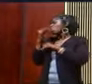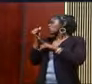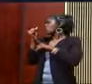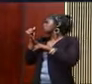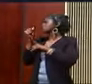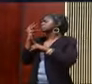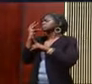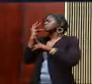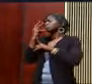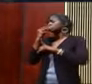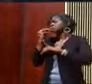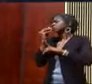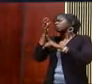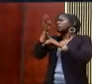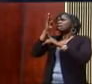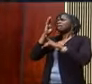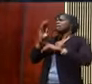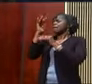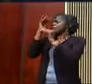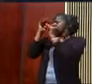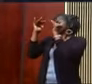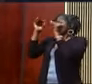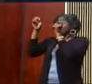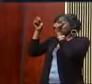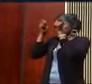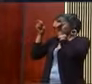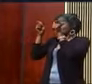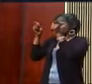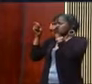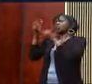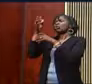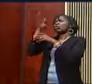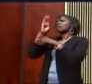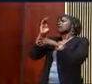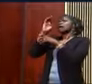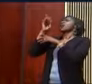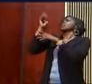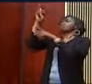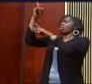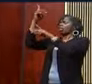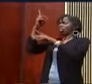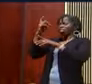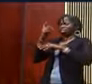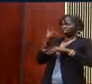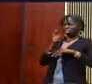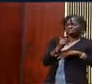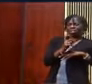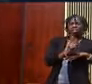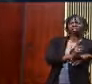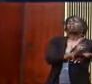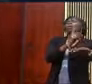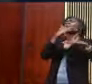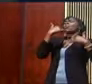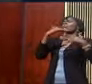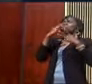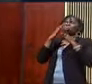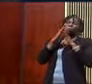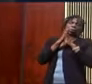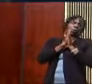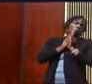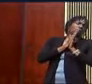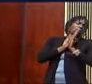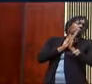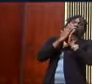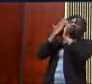about God as the God of heaven, and yet God being transcendent is also eminent. He talks